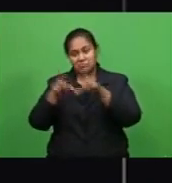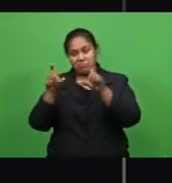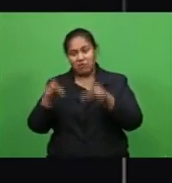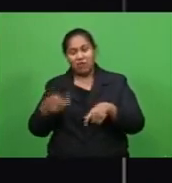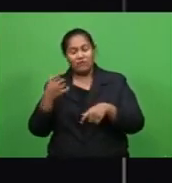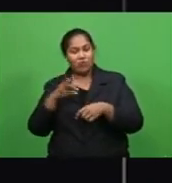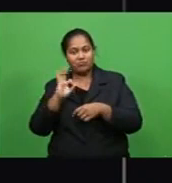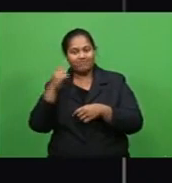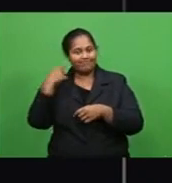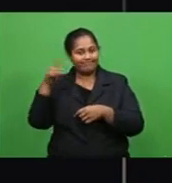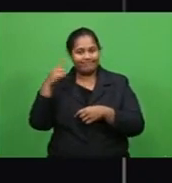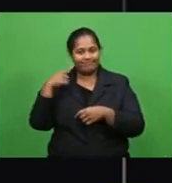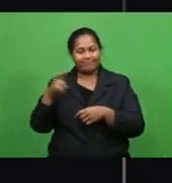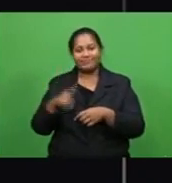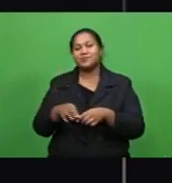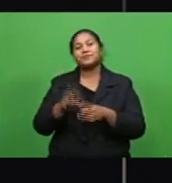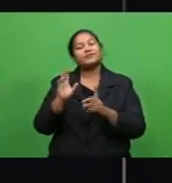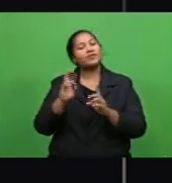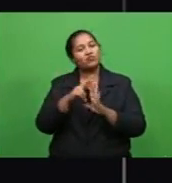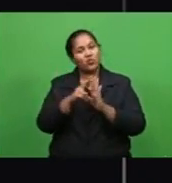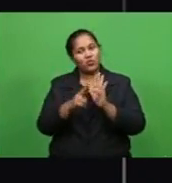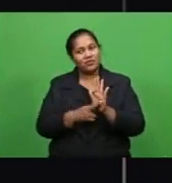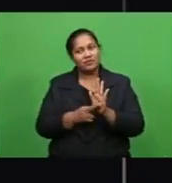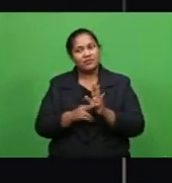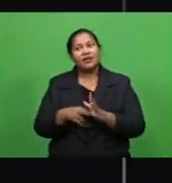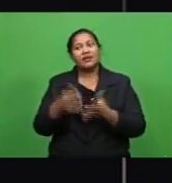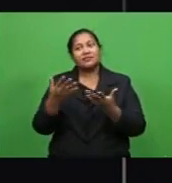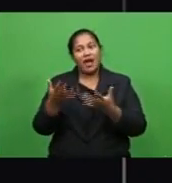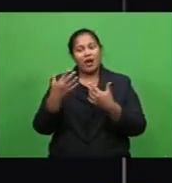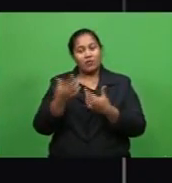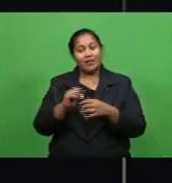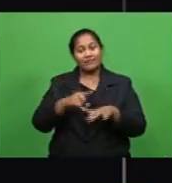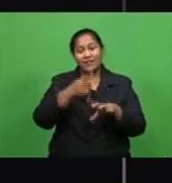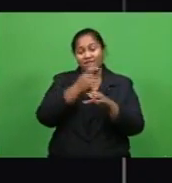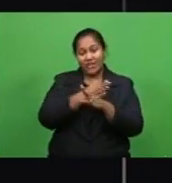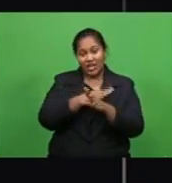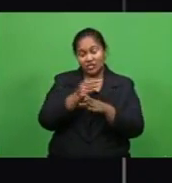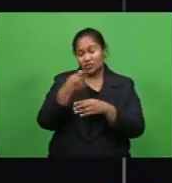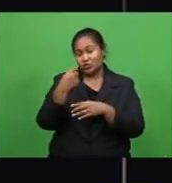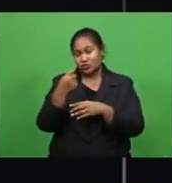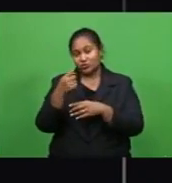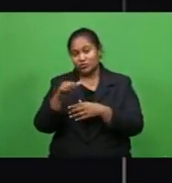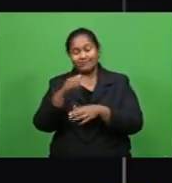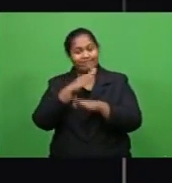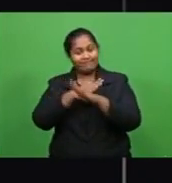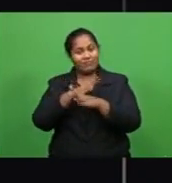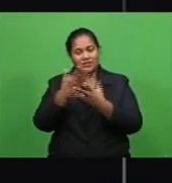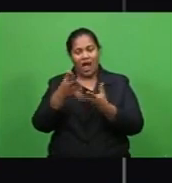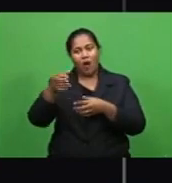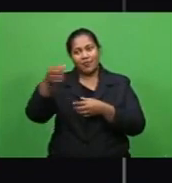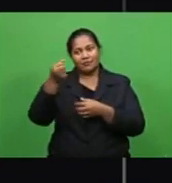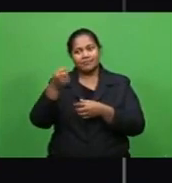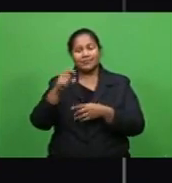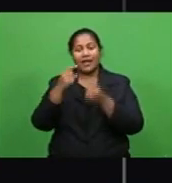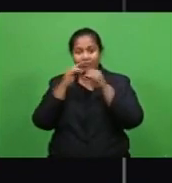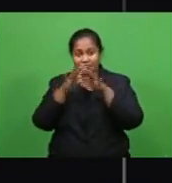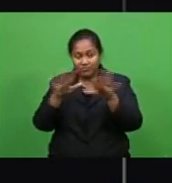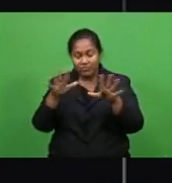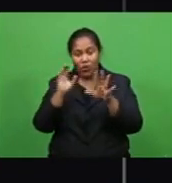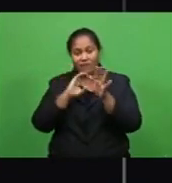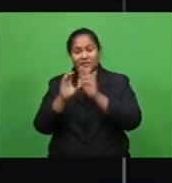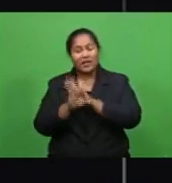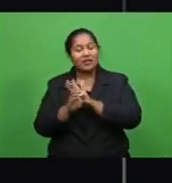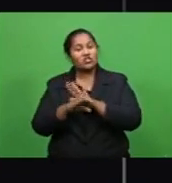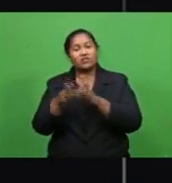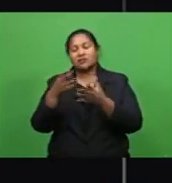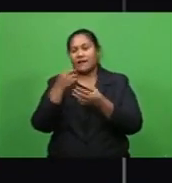allegedly breaking quarantine cabinet considers suspending Kawakawa and Dono ban and leaks of confidential information will not